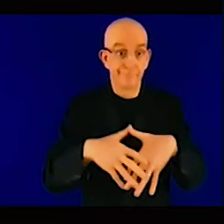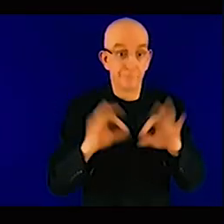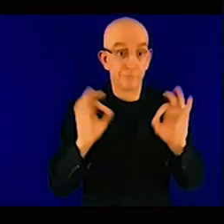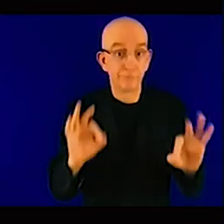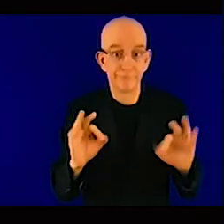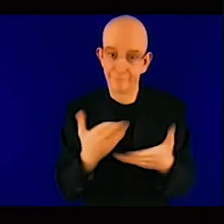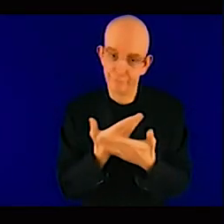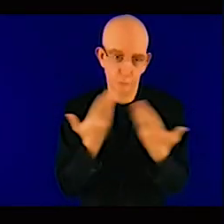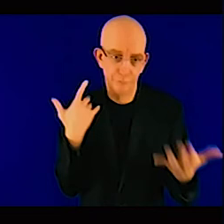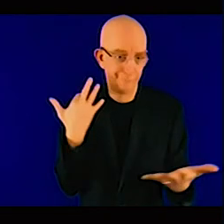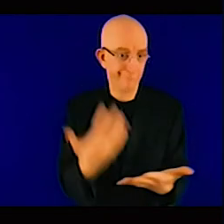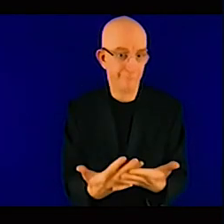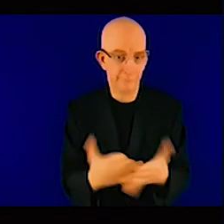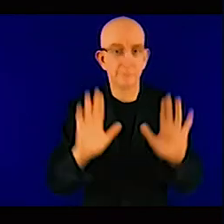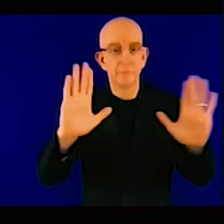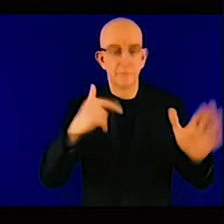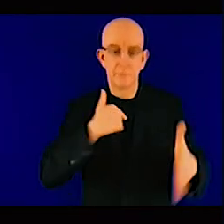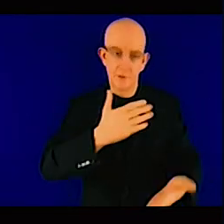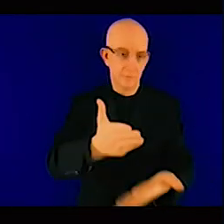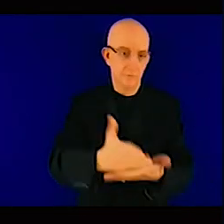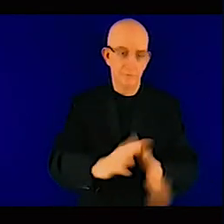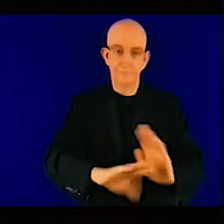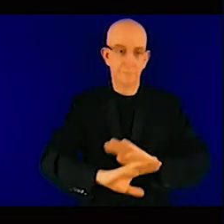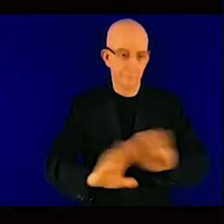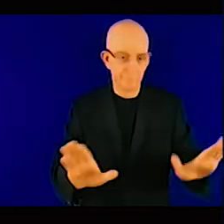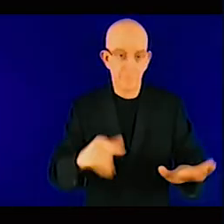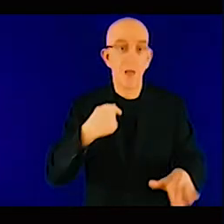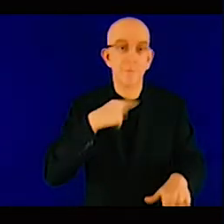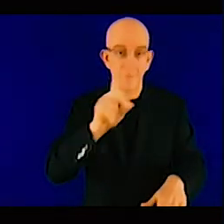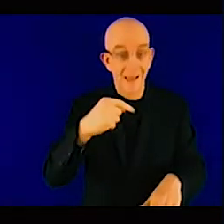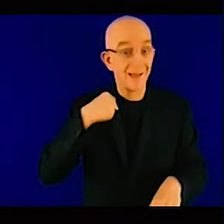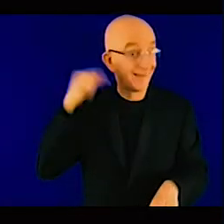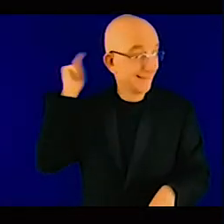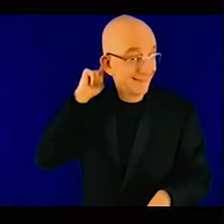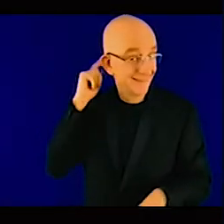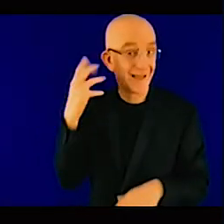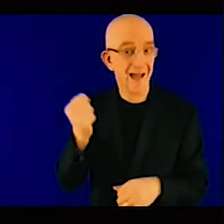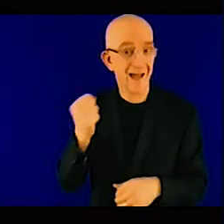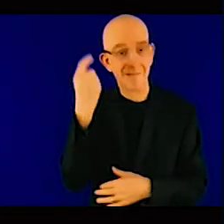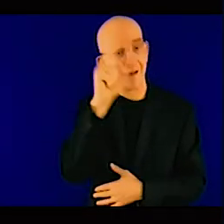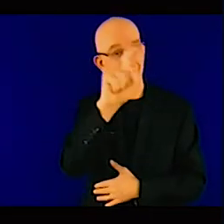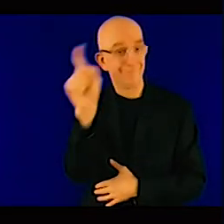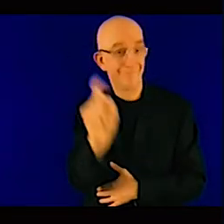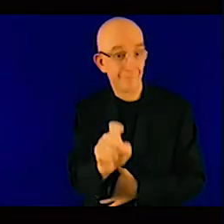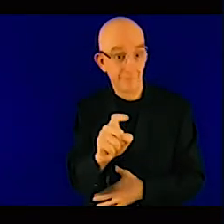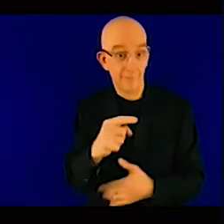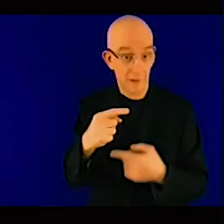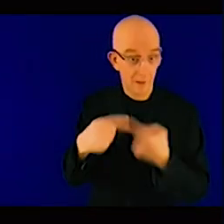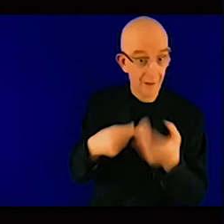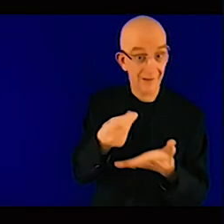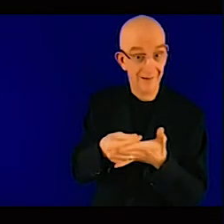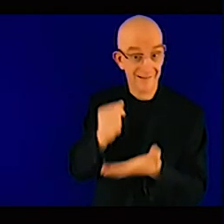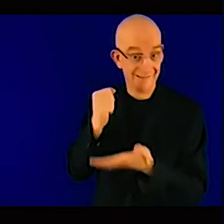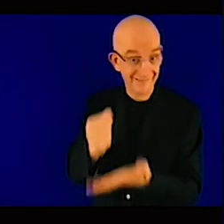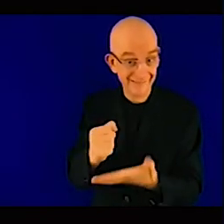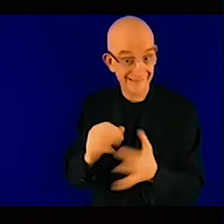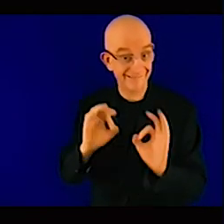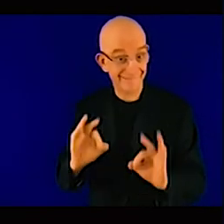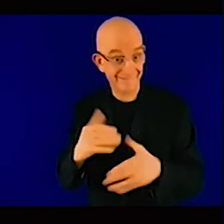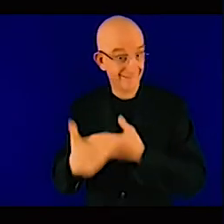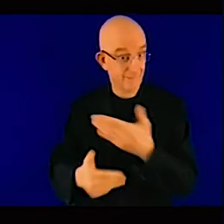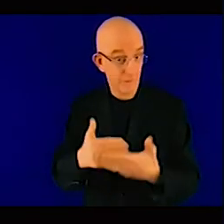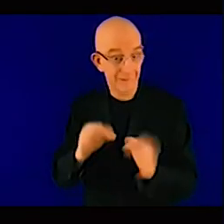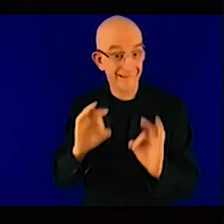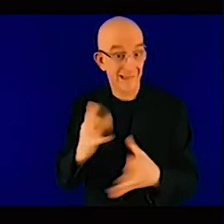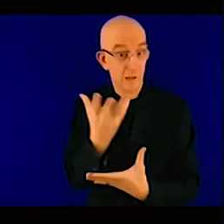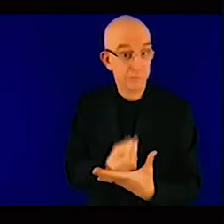curious in terms of that and then also in terms of the absorption capacity as well because I think that was an interesting conversation as well because that is a clear limiting